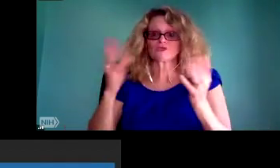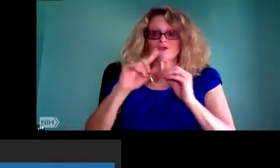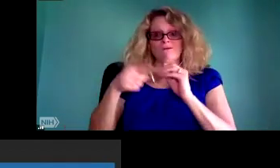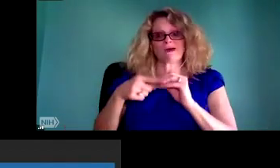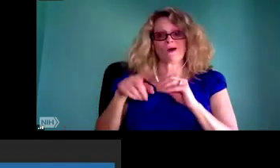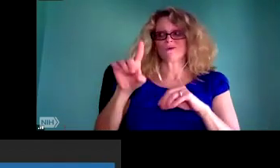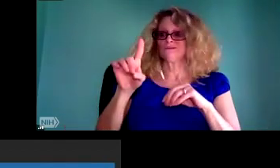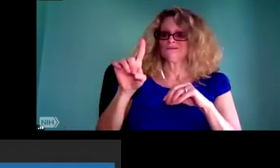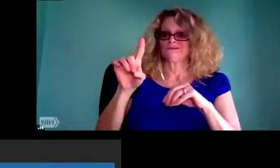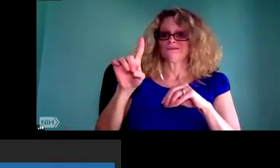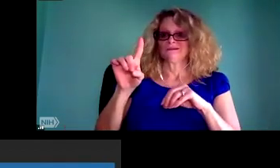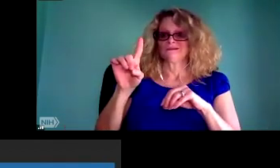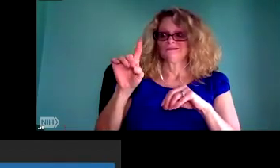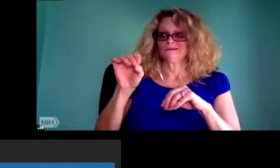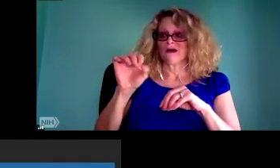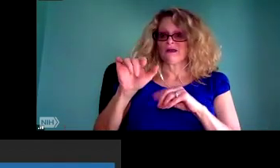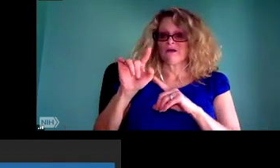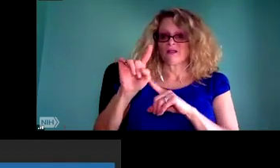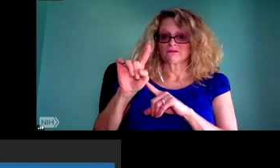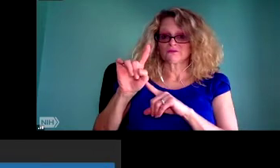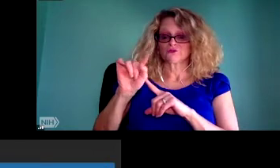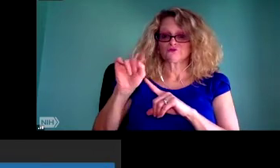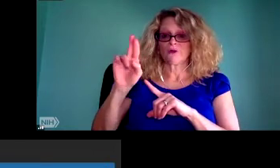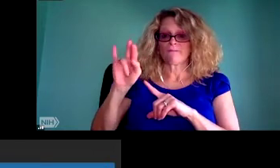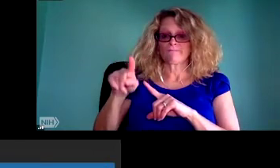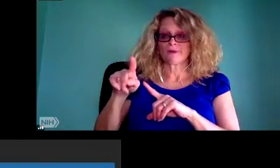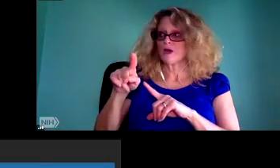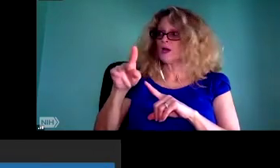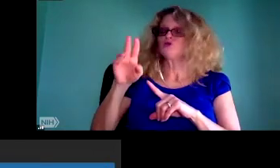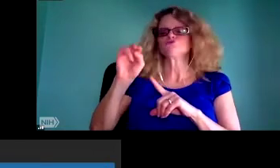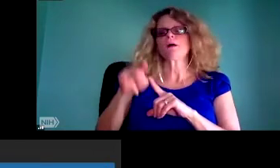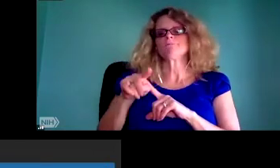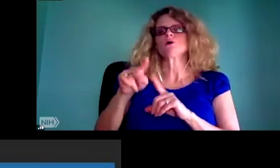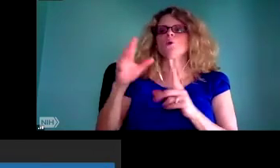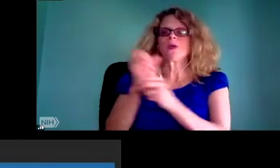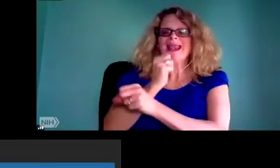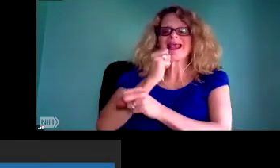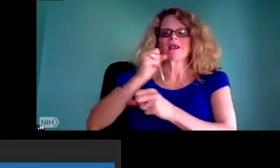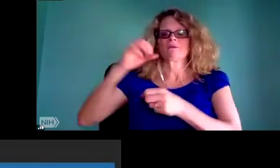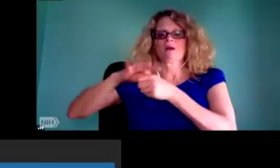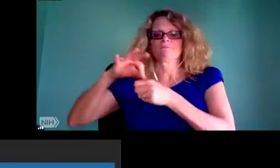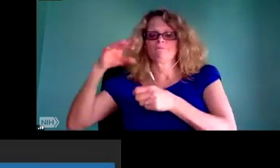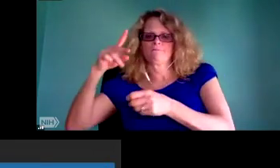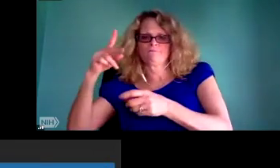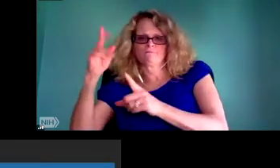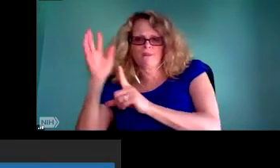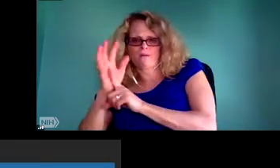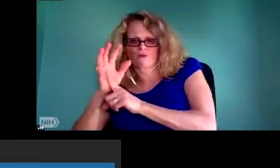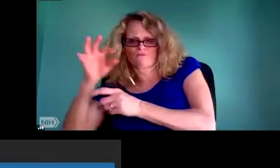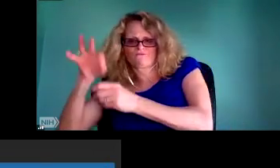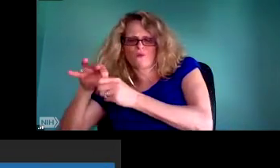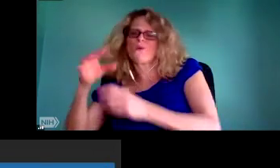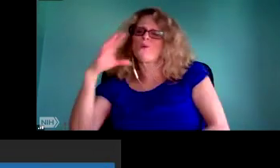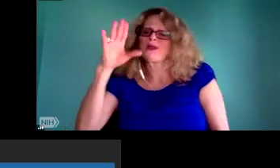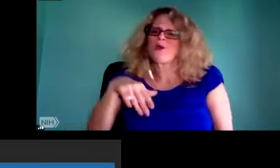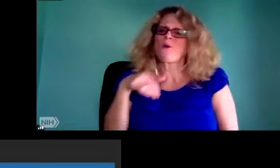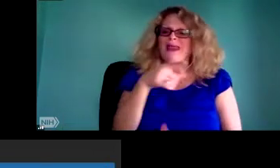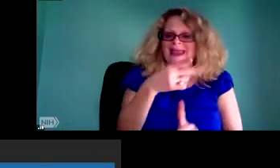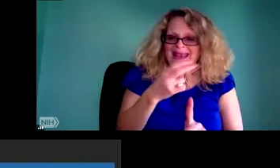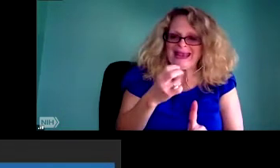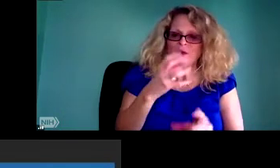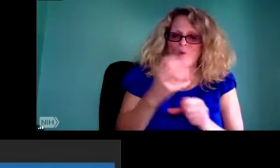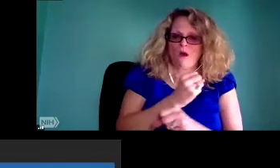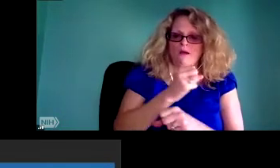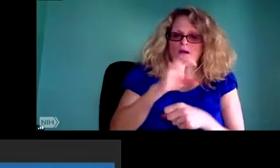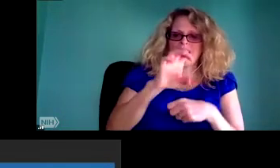to fact check things that they either hear in broadcast or mass media or